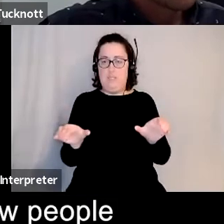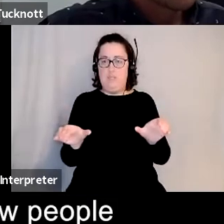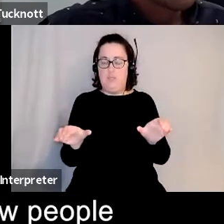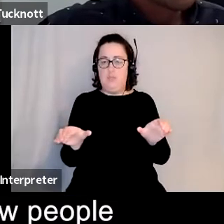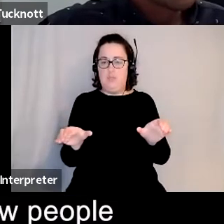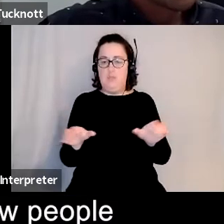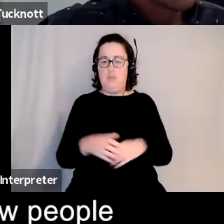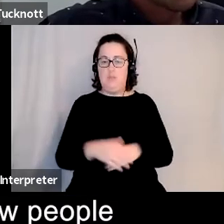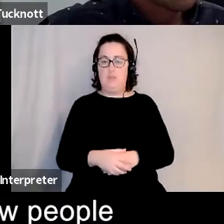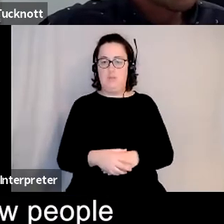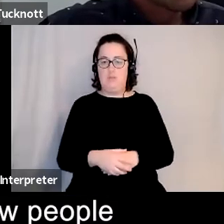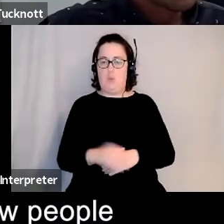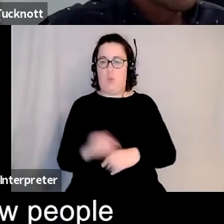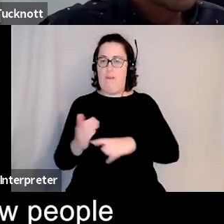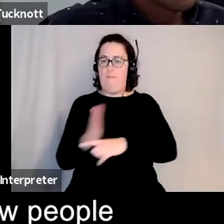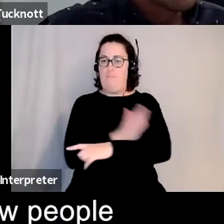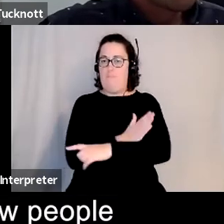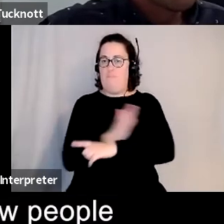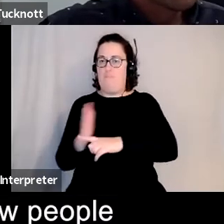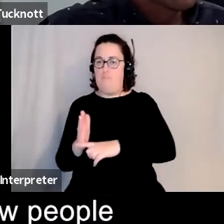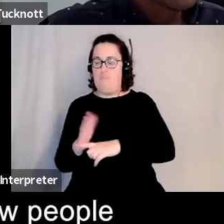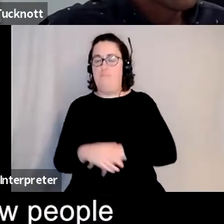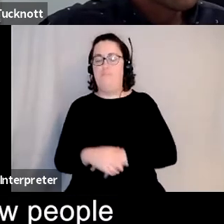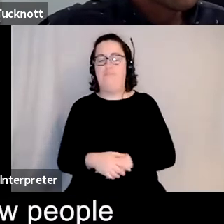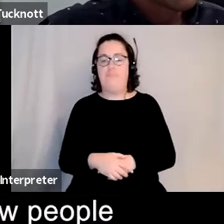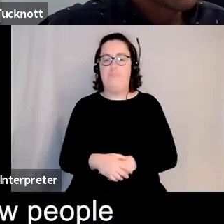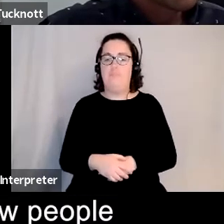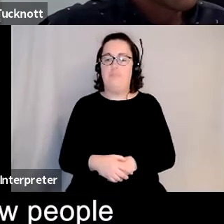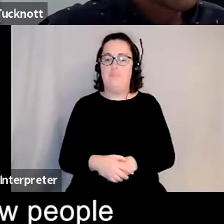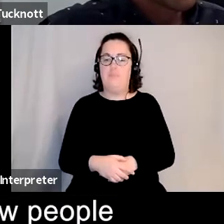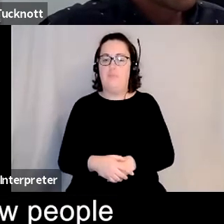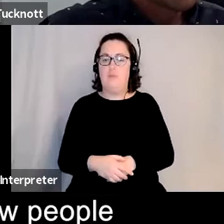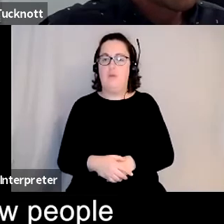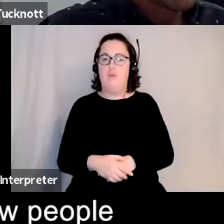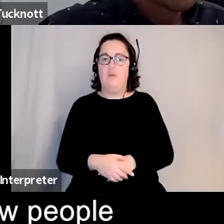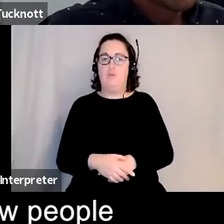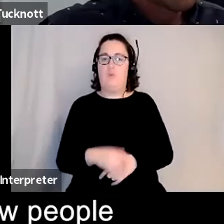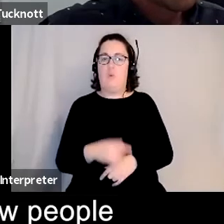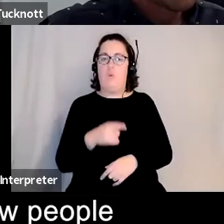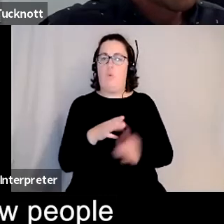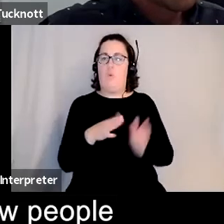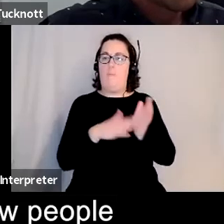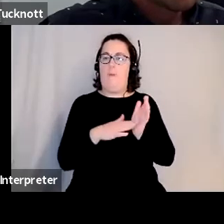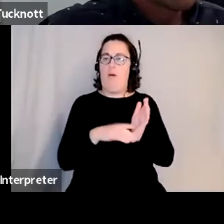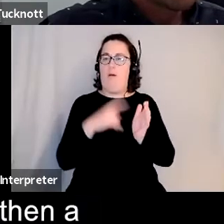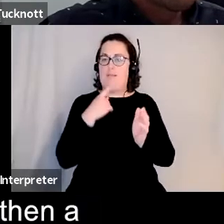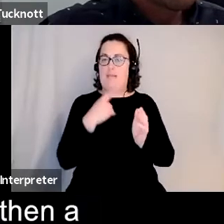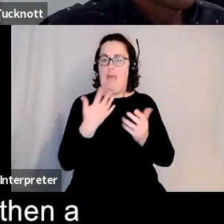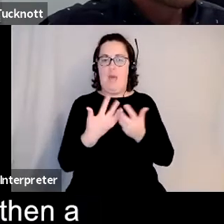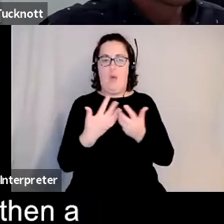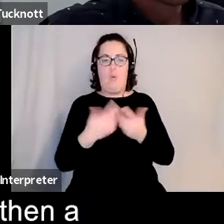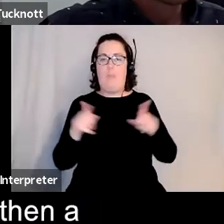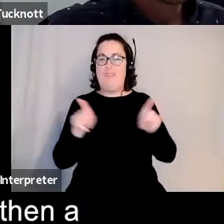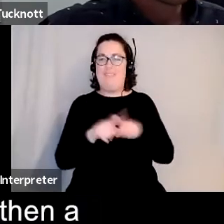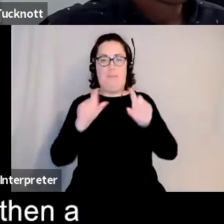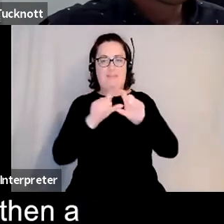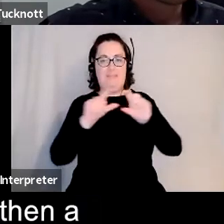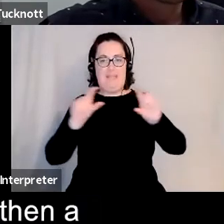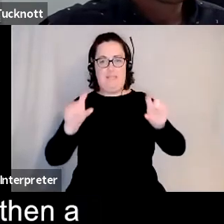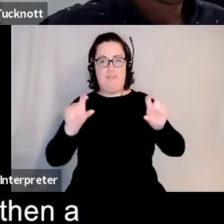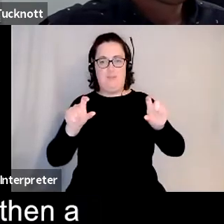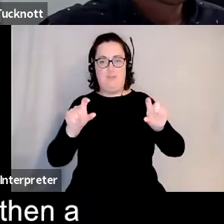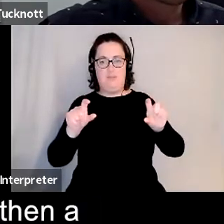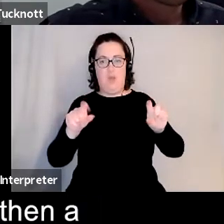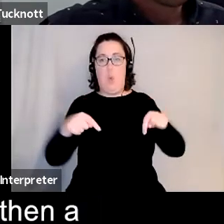um mark's descriptions of how people kept looking to his sentence and say and saying oh these